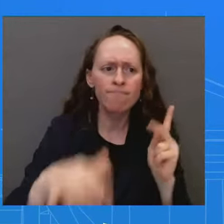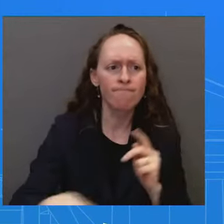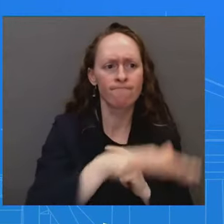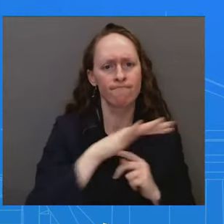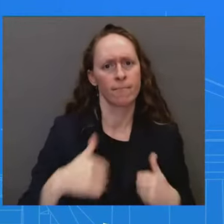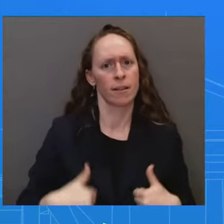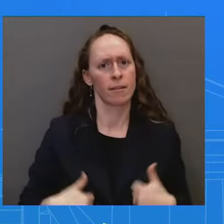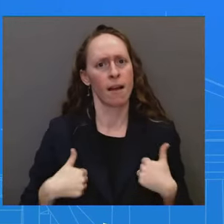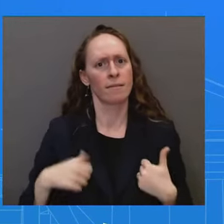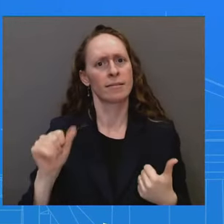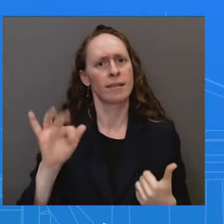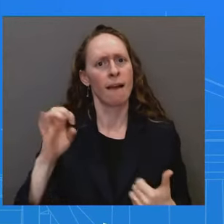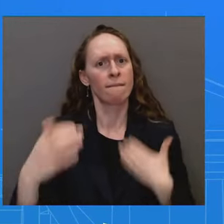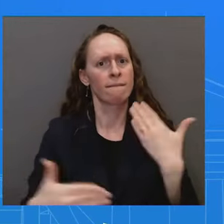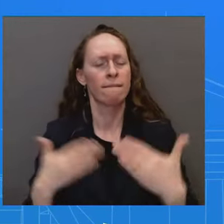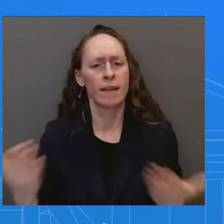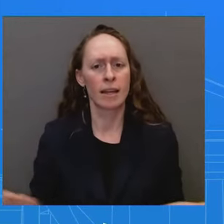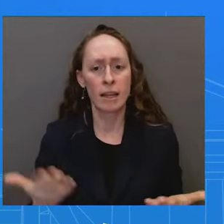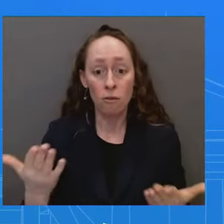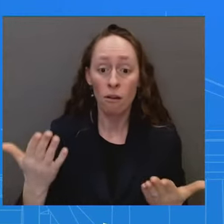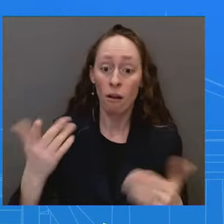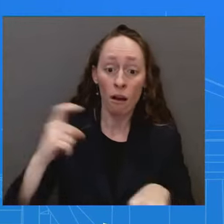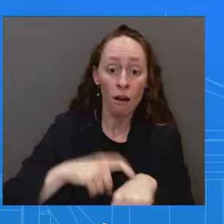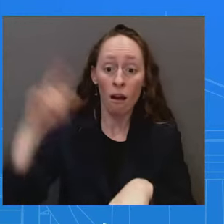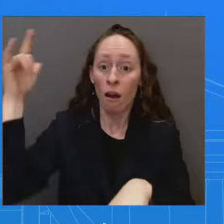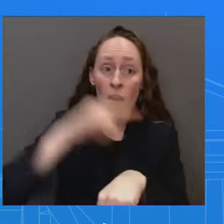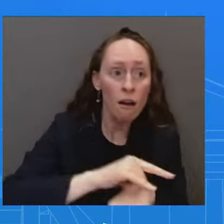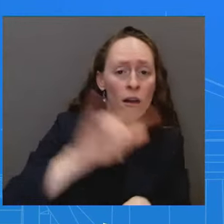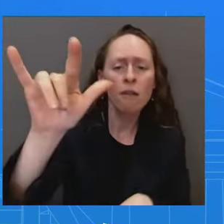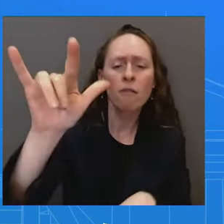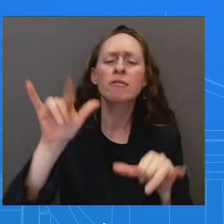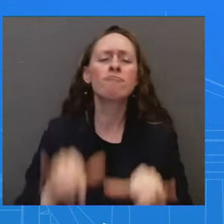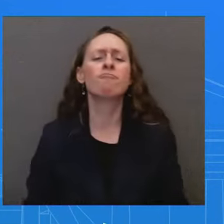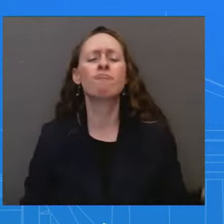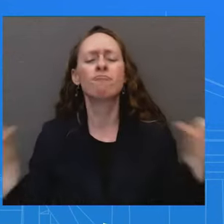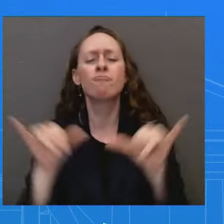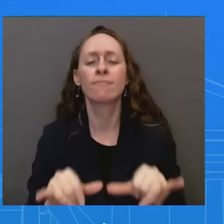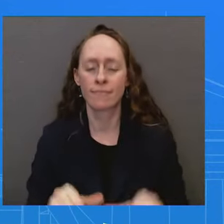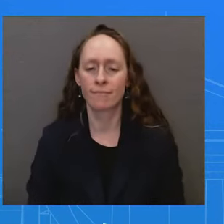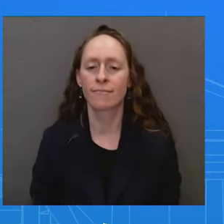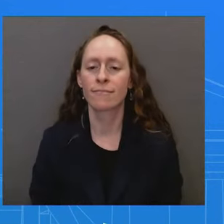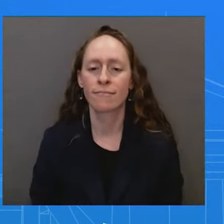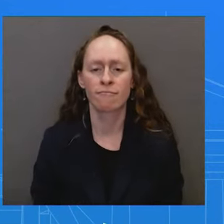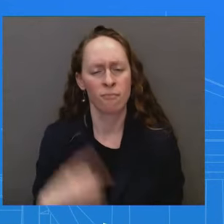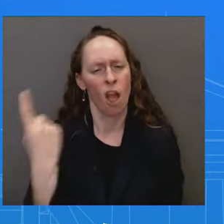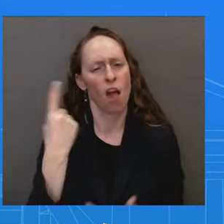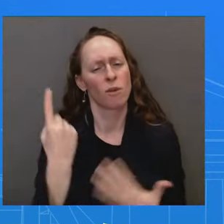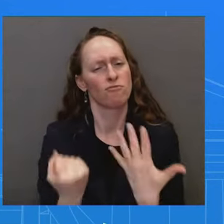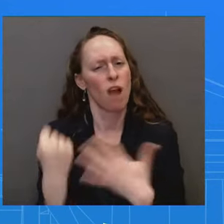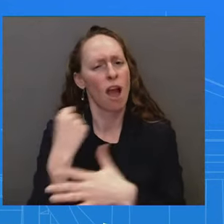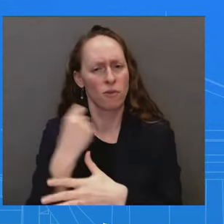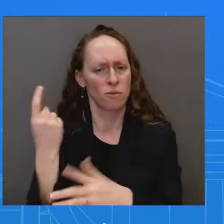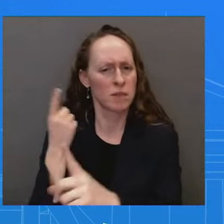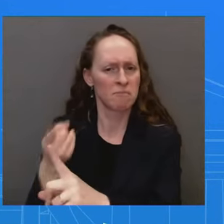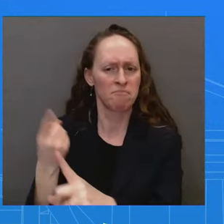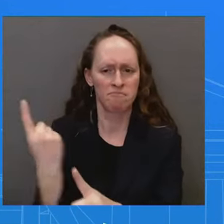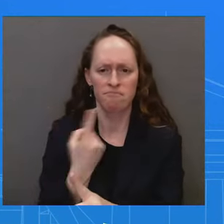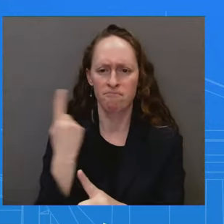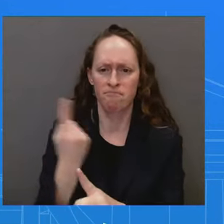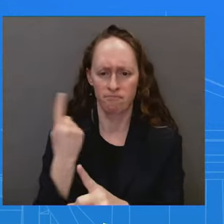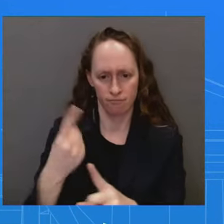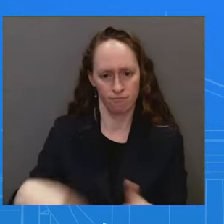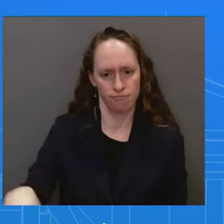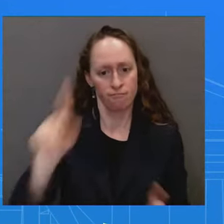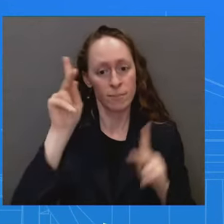be grounded is important, right? That is taking the safety of Americans first and FAA's, that's their